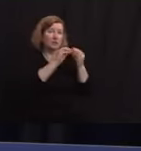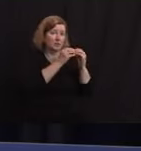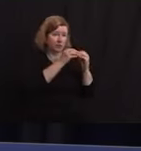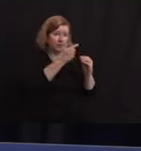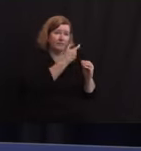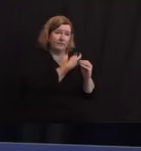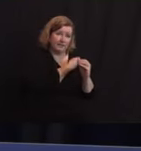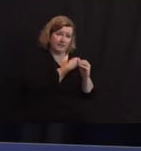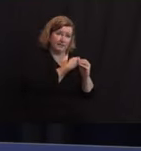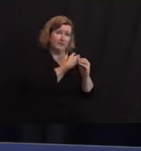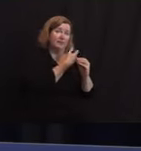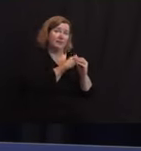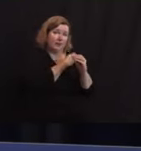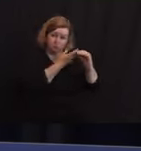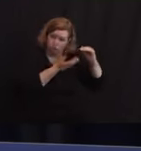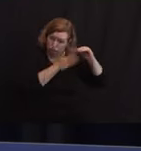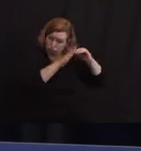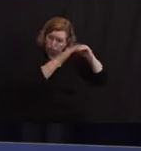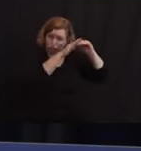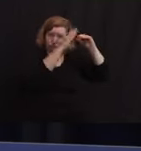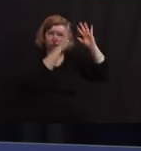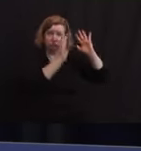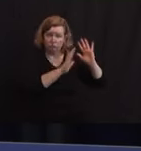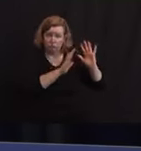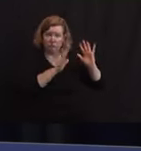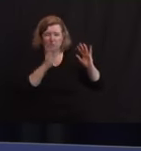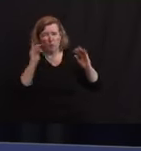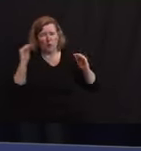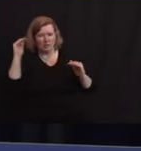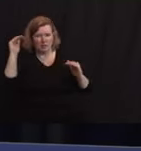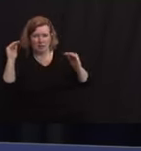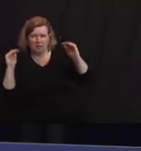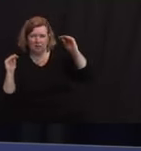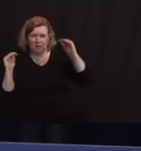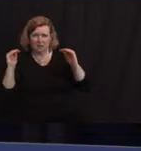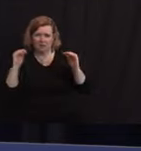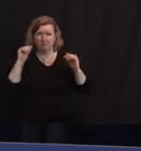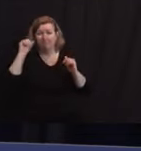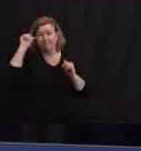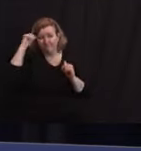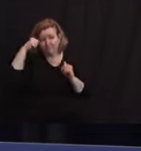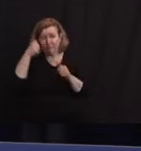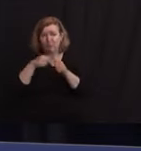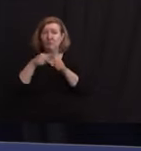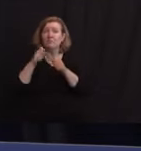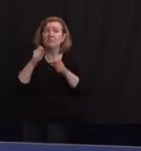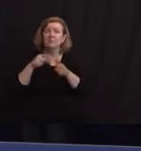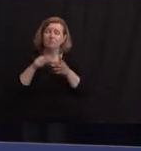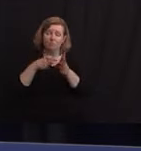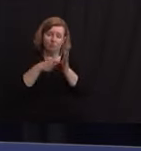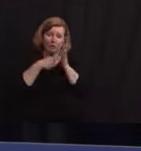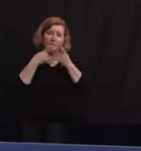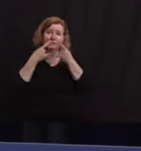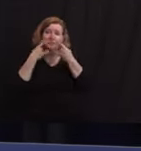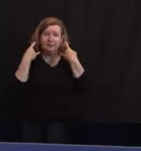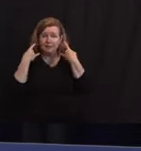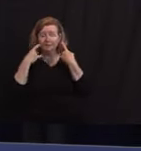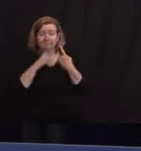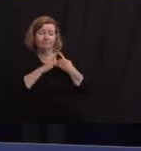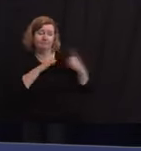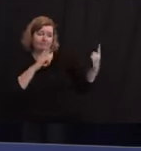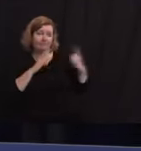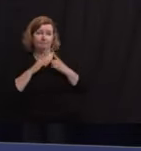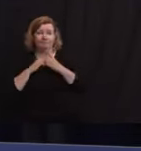increasing over time as well. But we have to remember that that's why we have to still continue to keep up our guard, that even